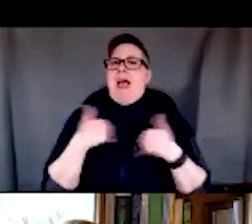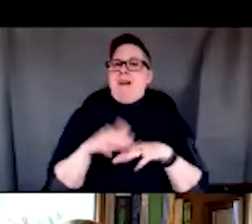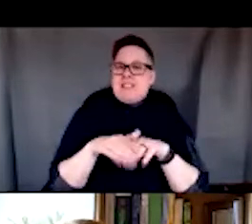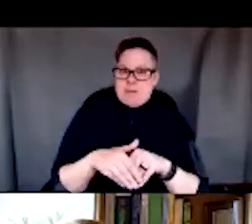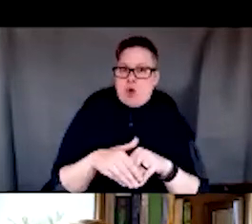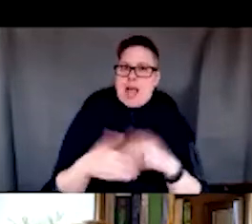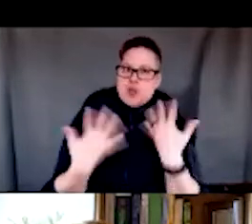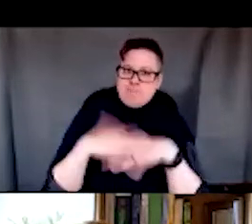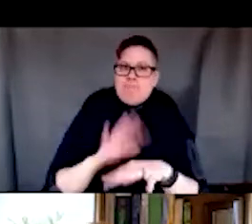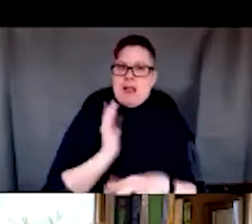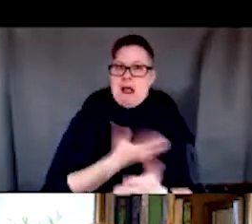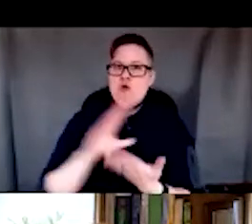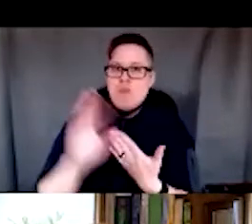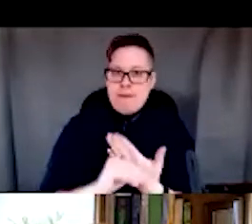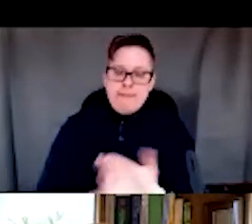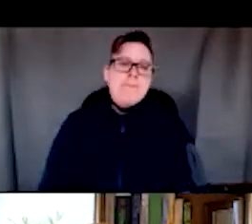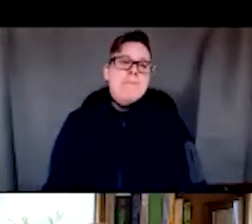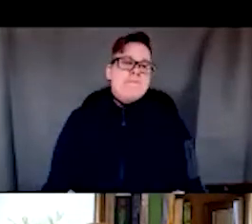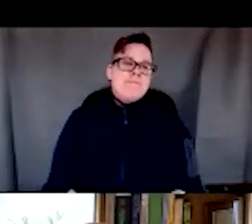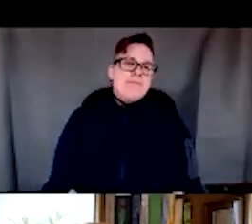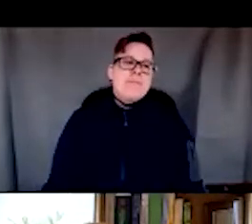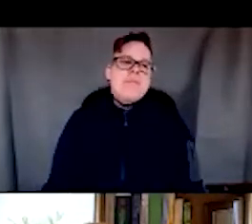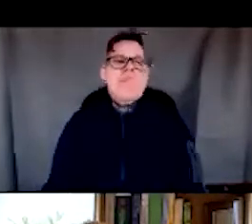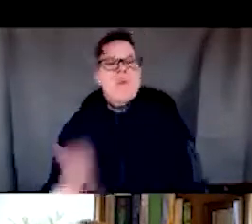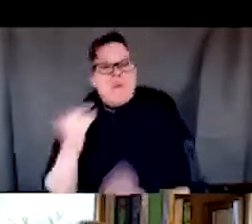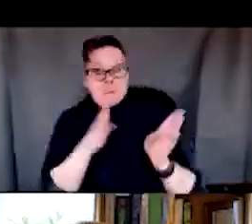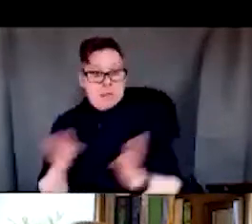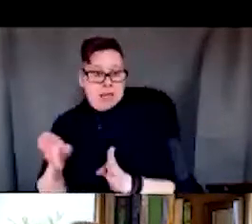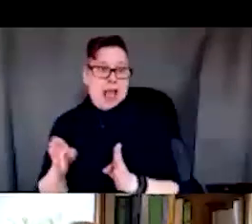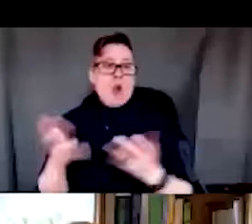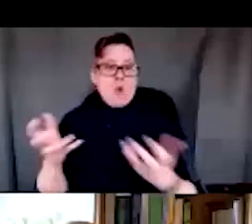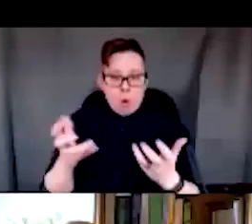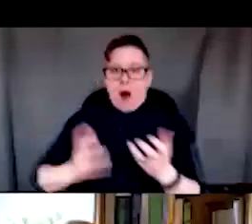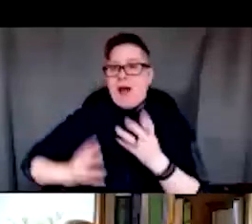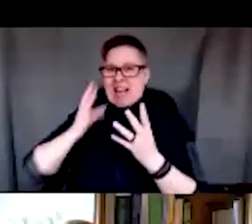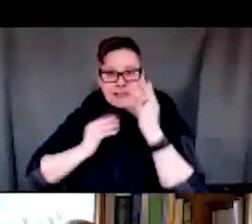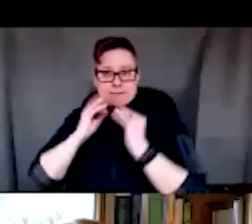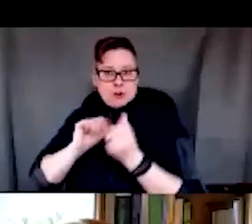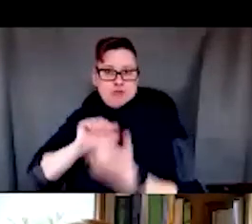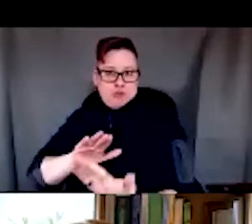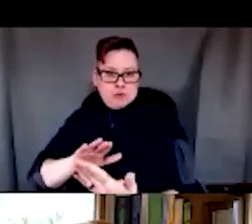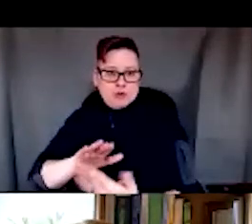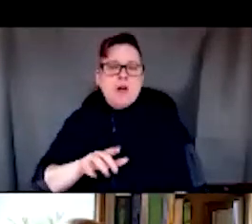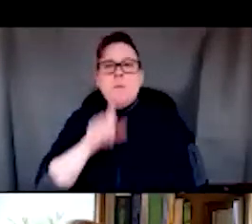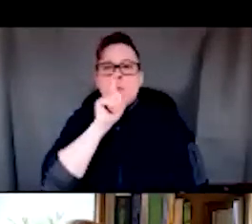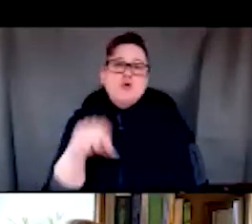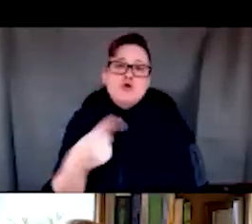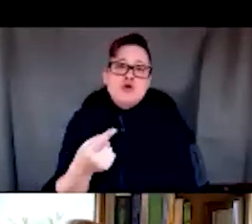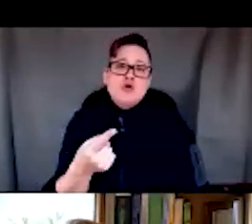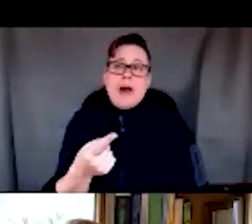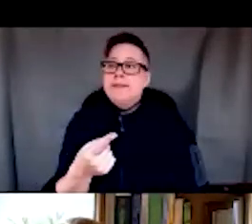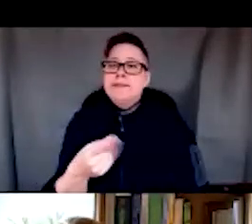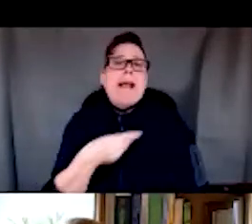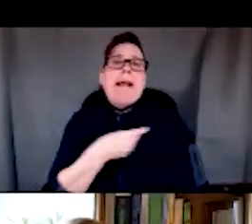this in our curriculum. Our plan was to have a very experiential approach. So it wasn't just let's give the students an